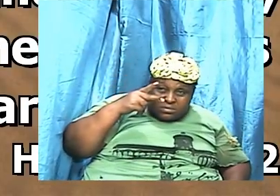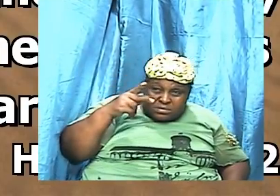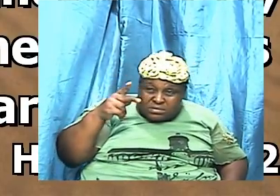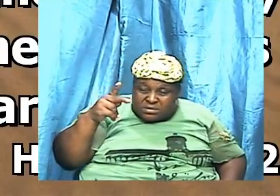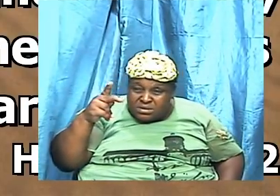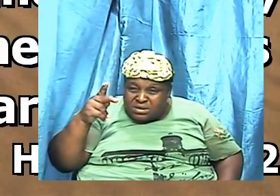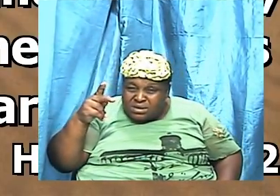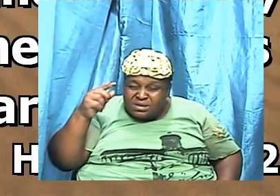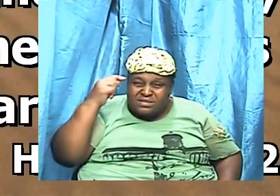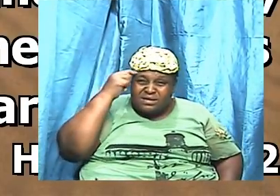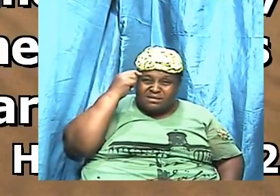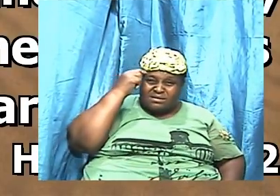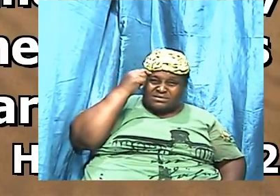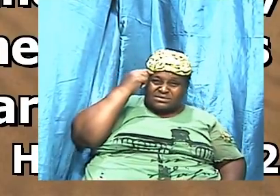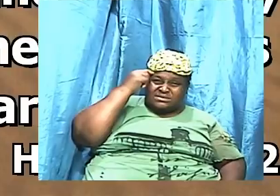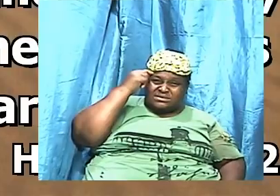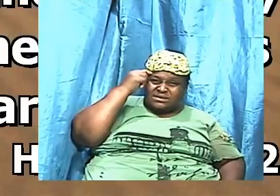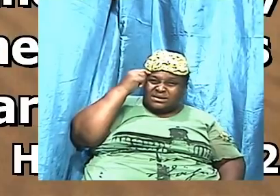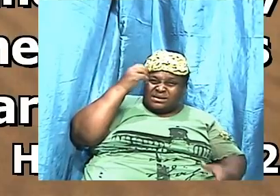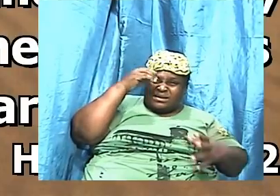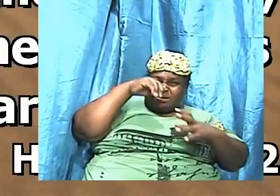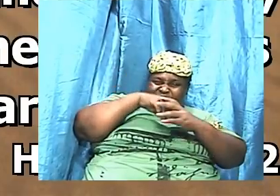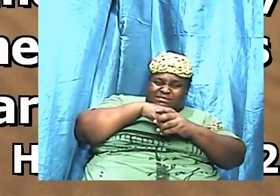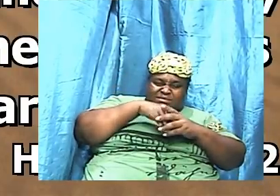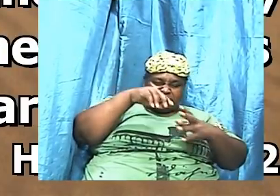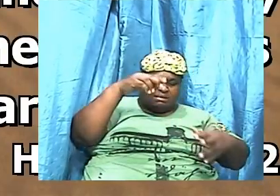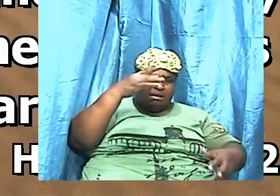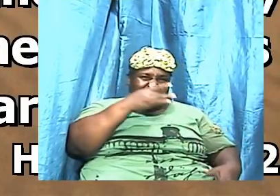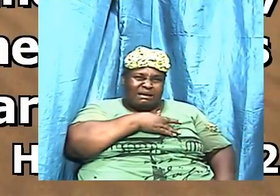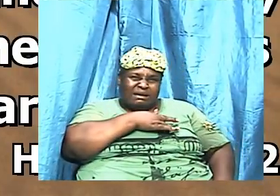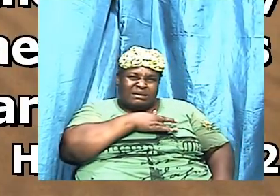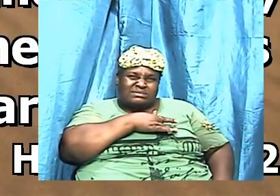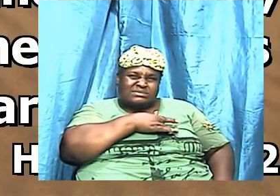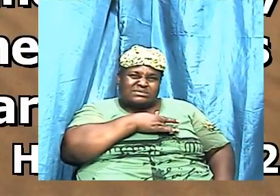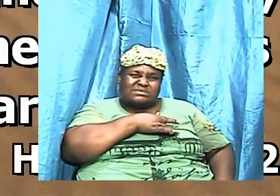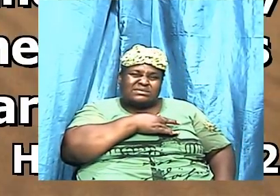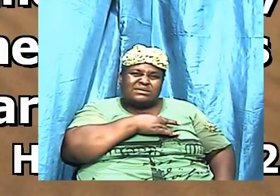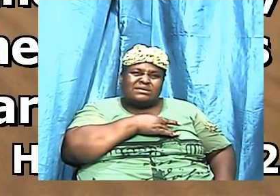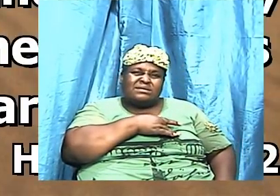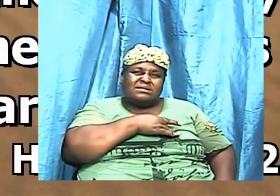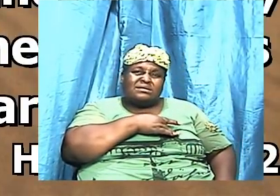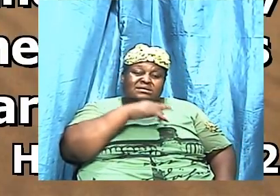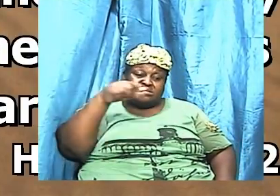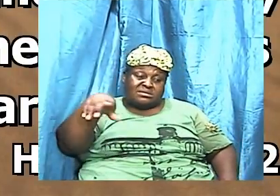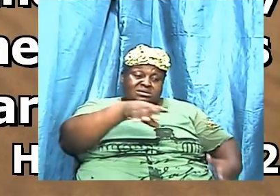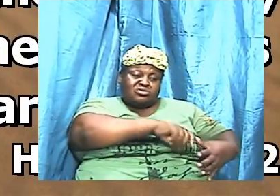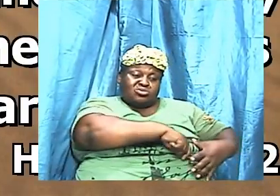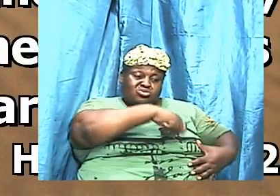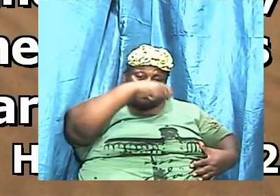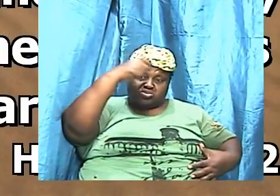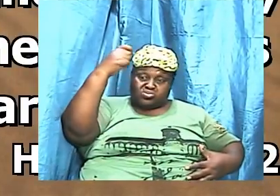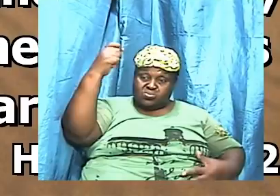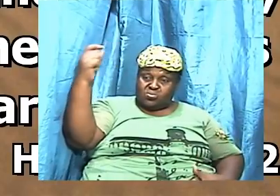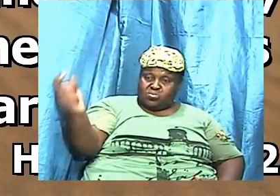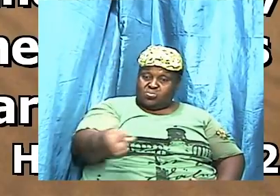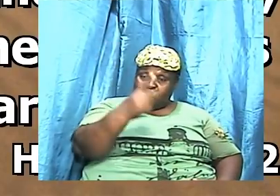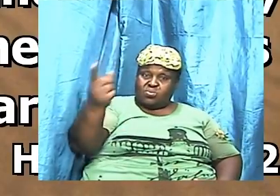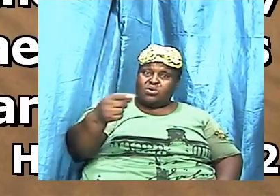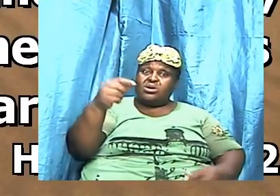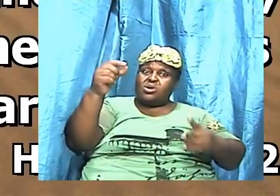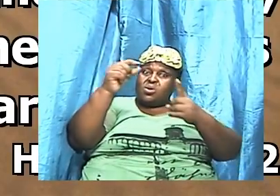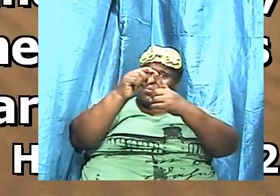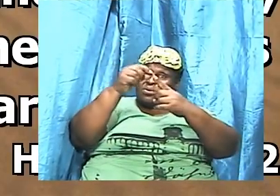and intents of the heart so that this sword is now being